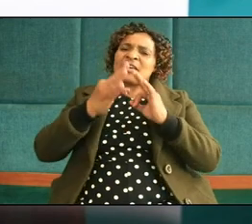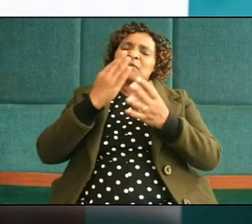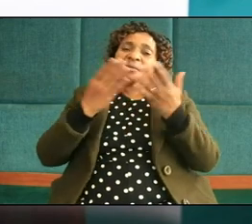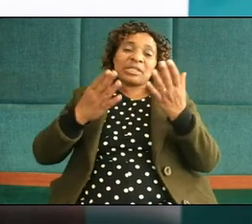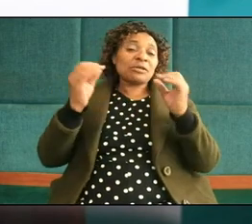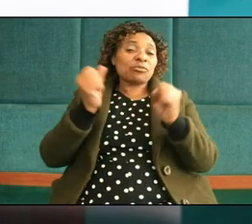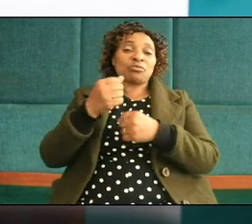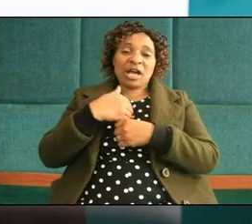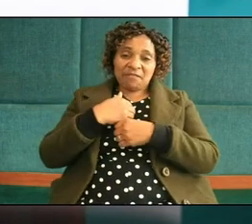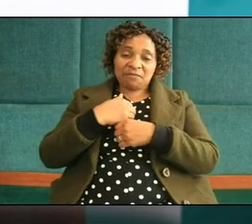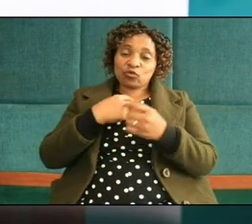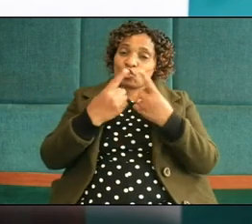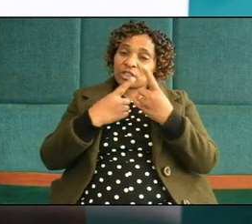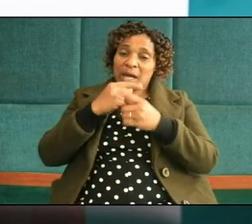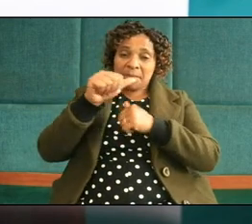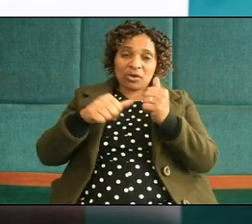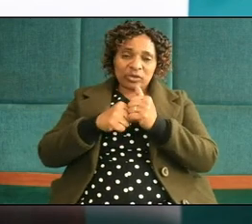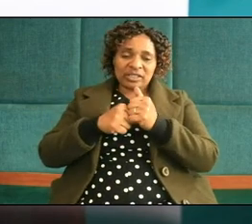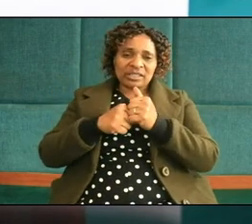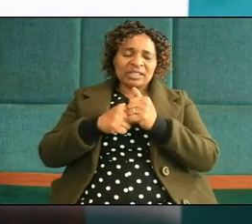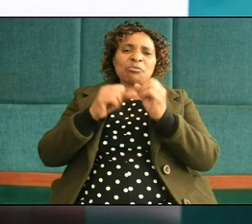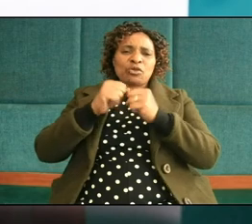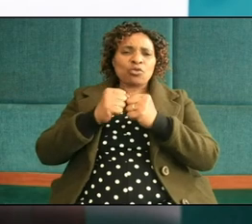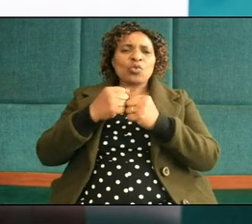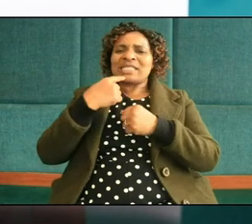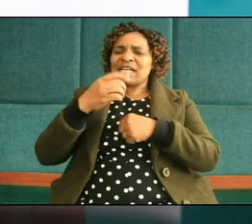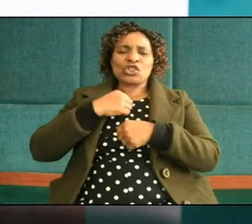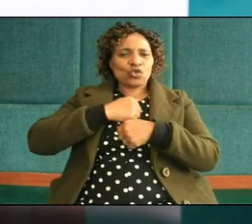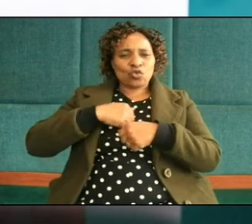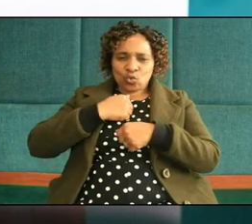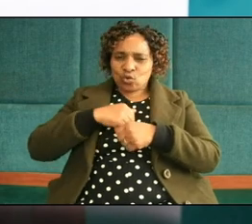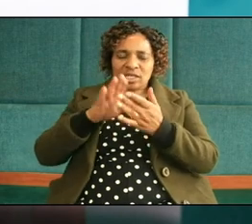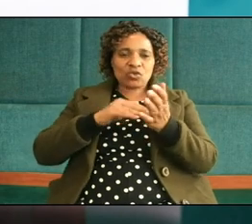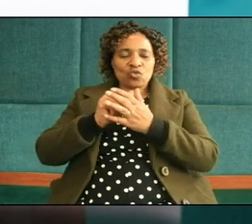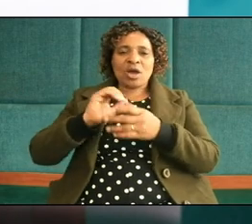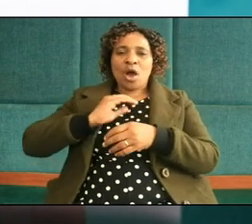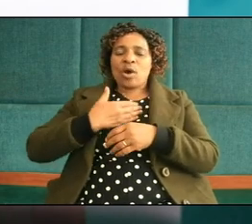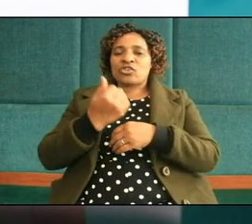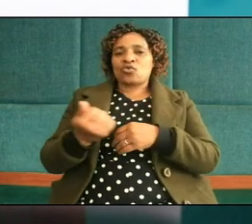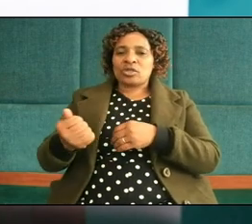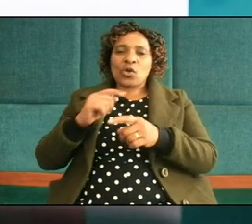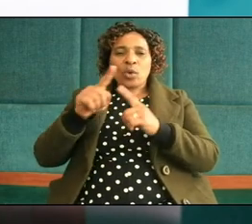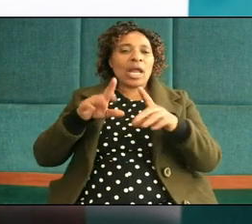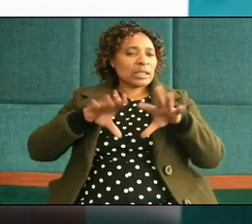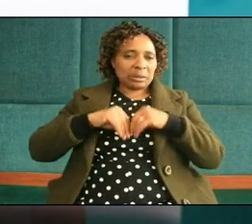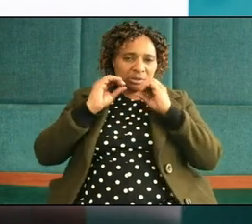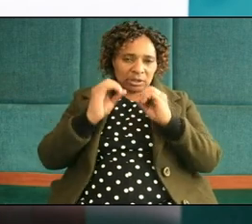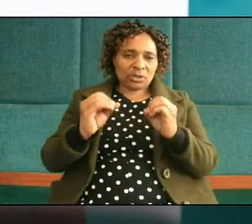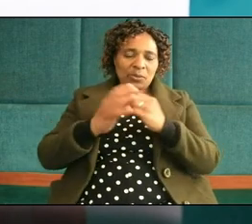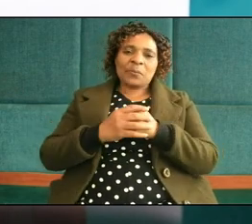have talked about will be great and it will destroy our children when we do not accept it